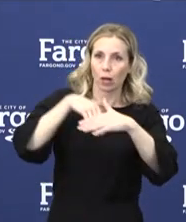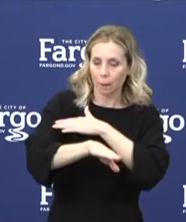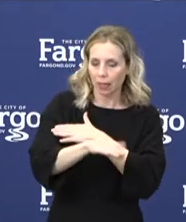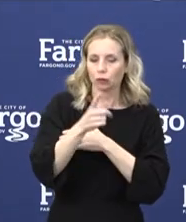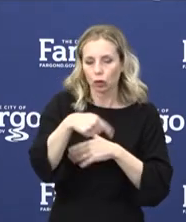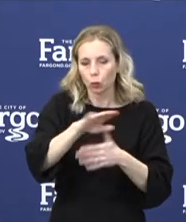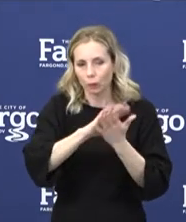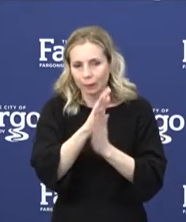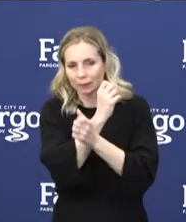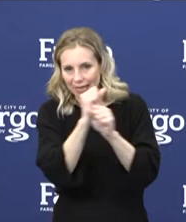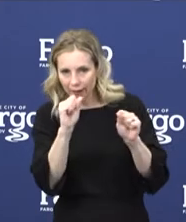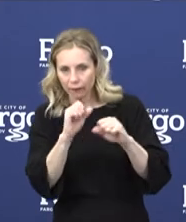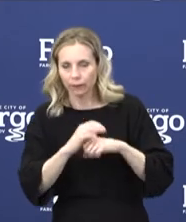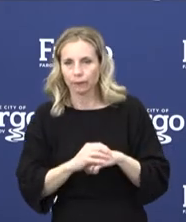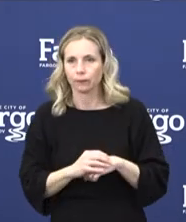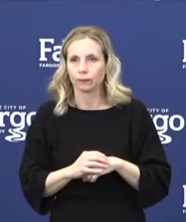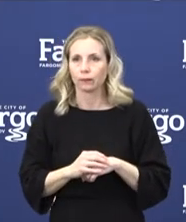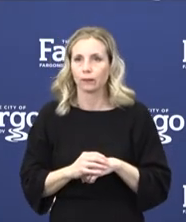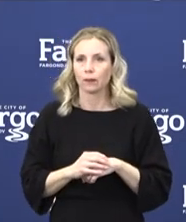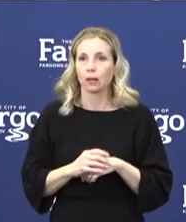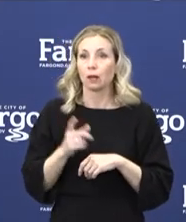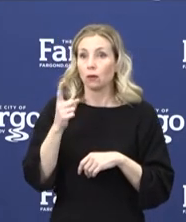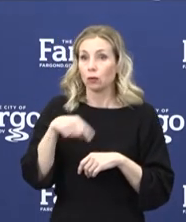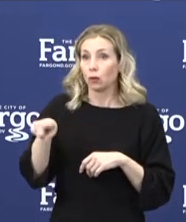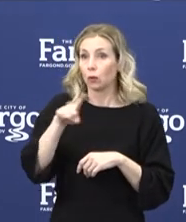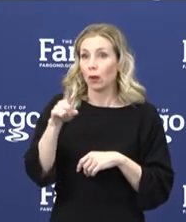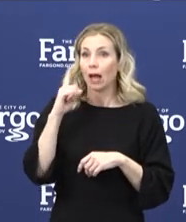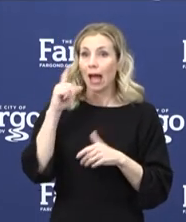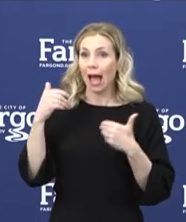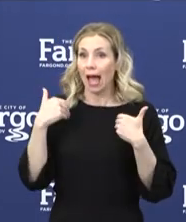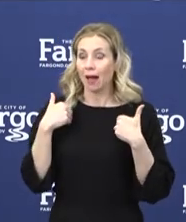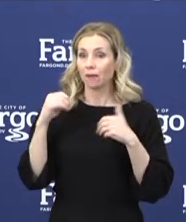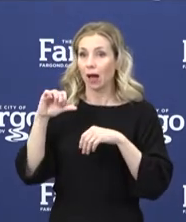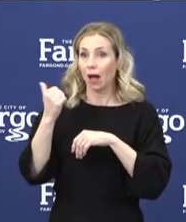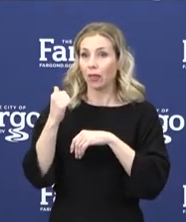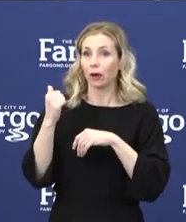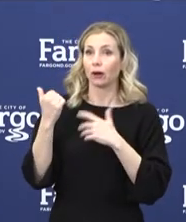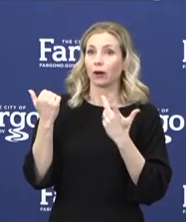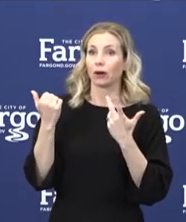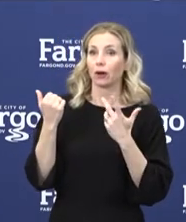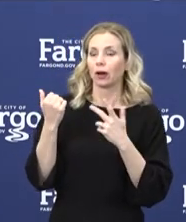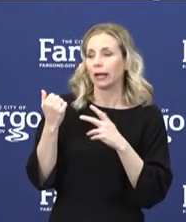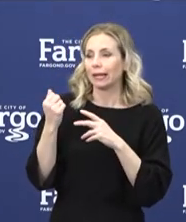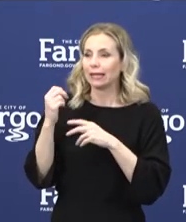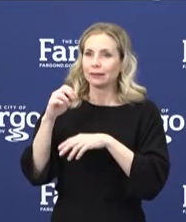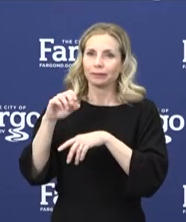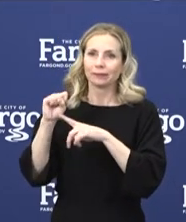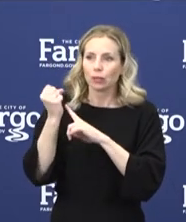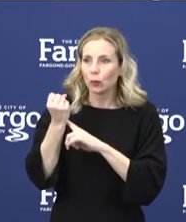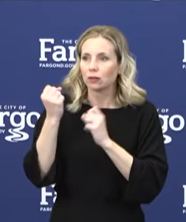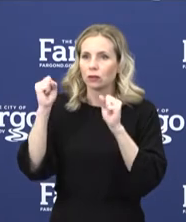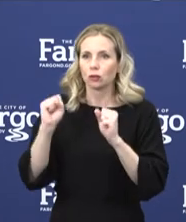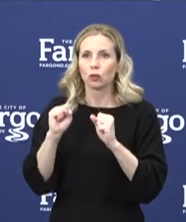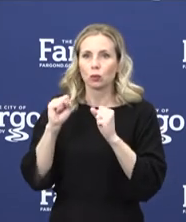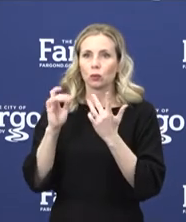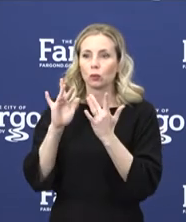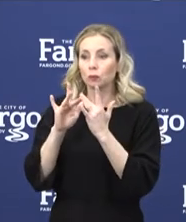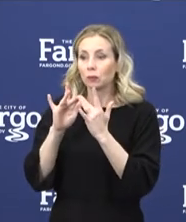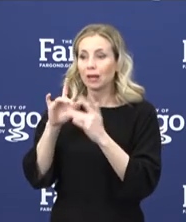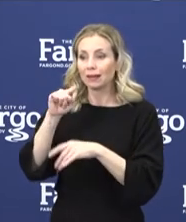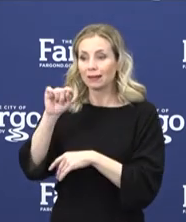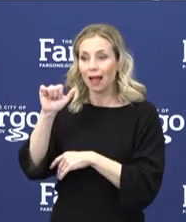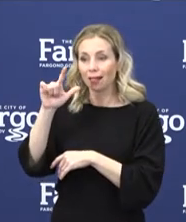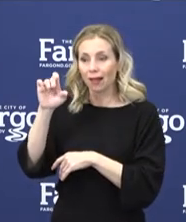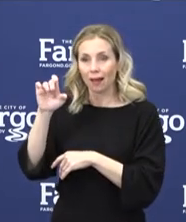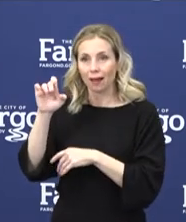Those of you with subacute or chronic conditions, we want you to continue to reach out, utilize our video visits. We've been doing over 3,500 of